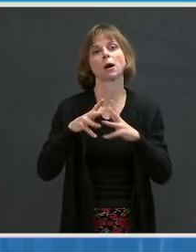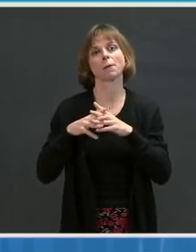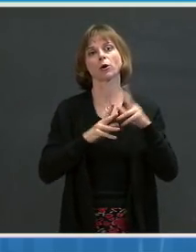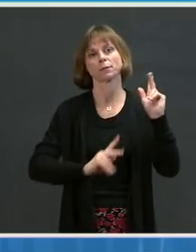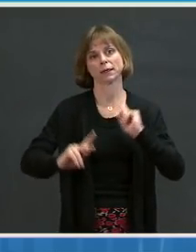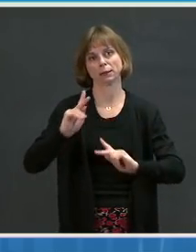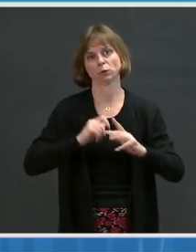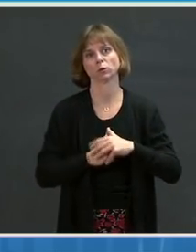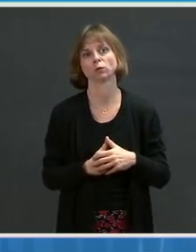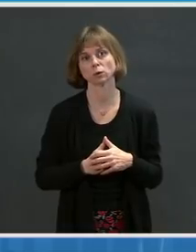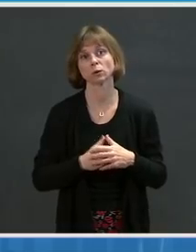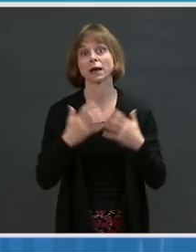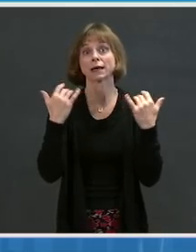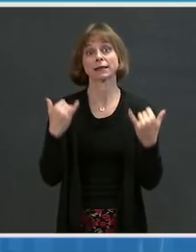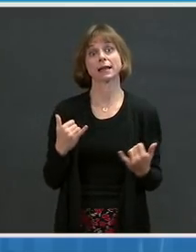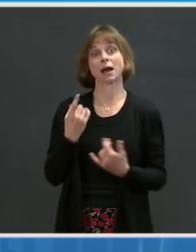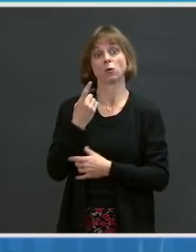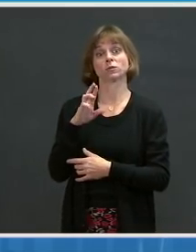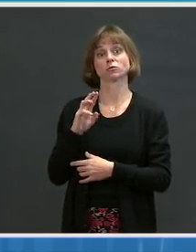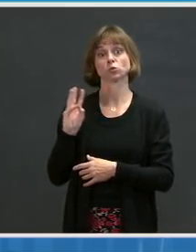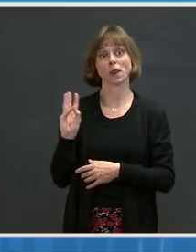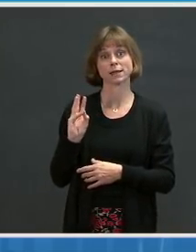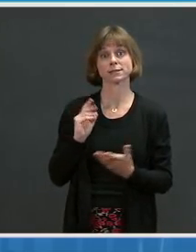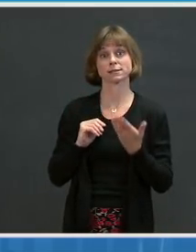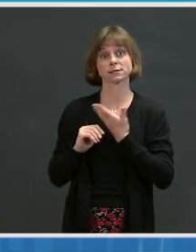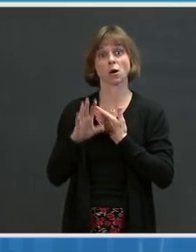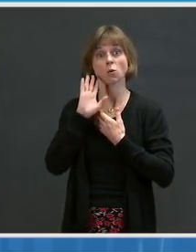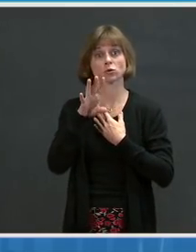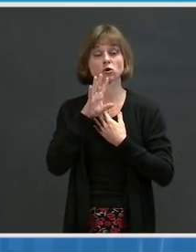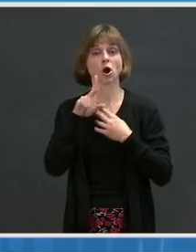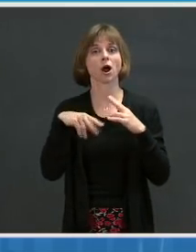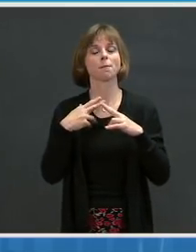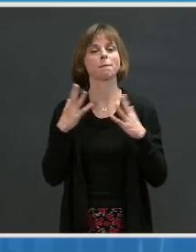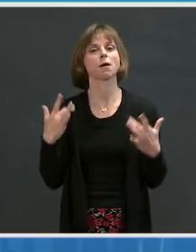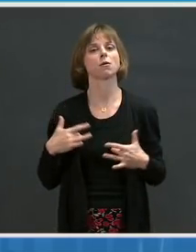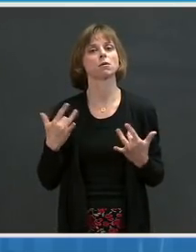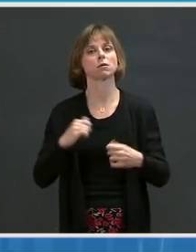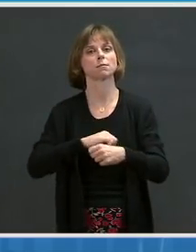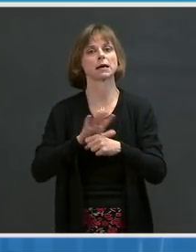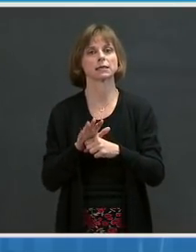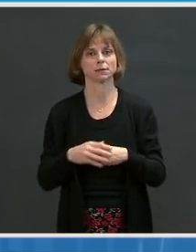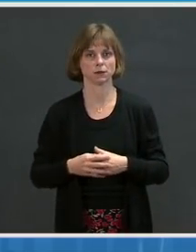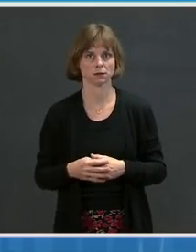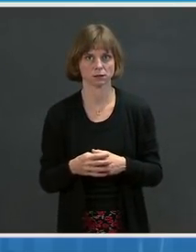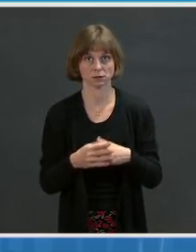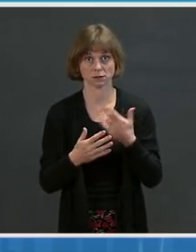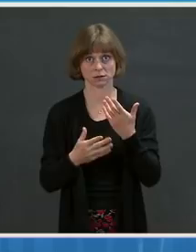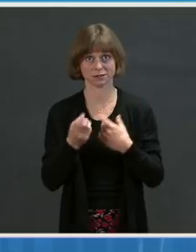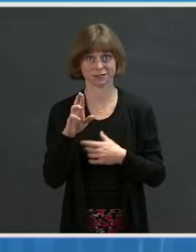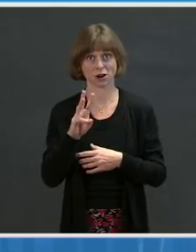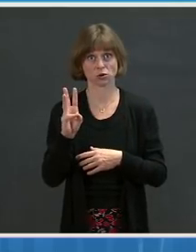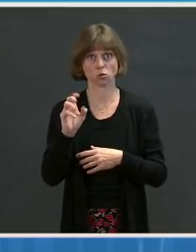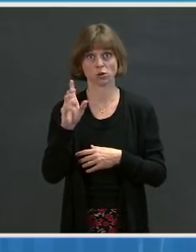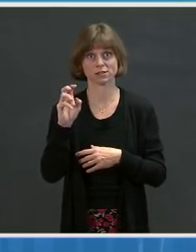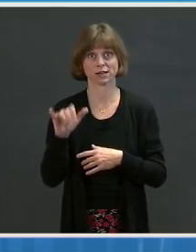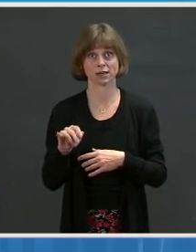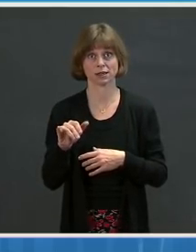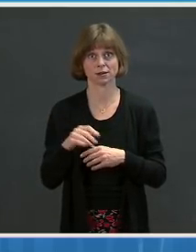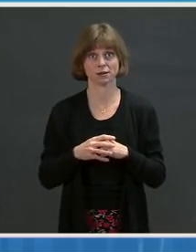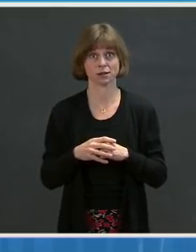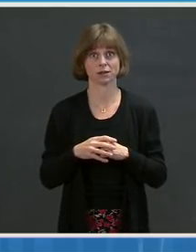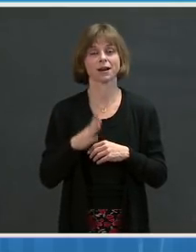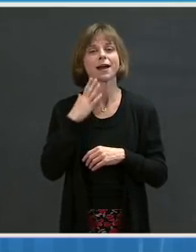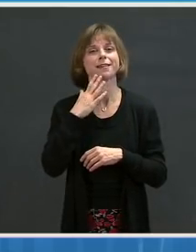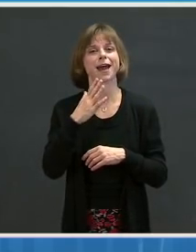With that, let me turn it over to Dr. Walensky to talk about the state of the pandemic. Dr. Walensky. Thank you, Jeff. I'm, again,